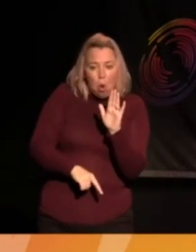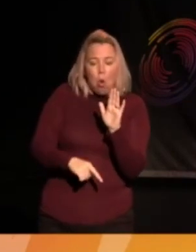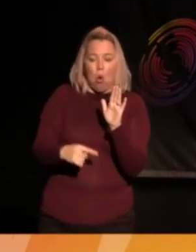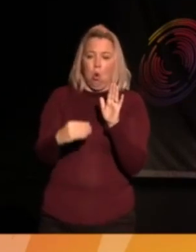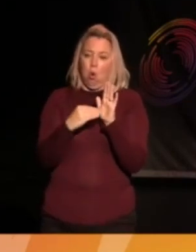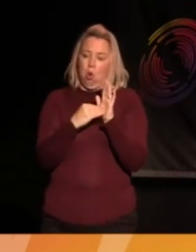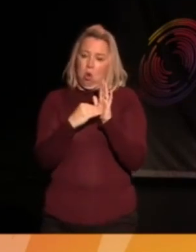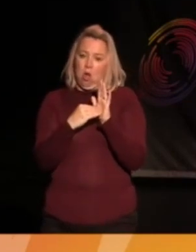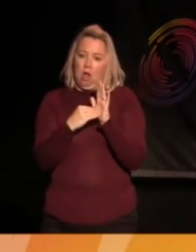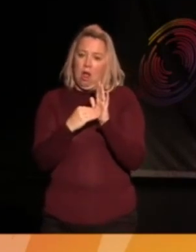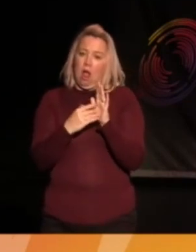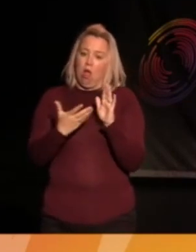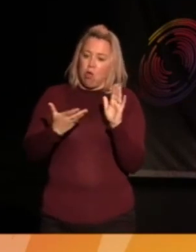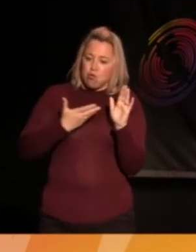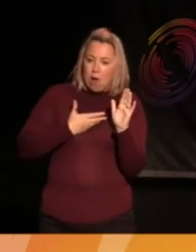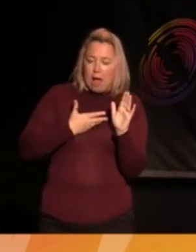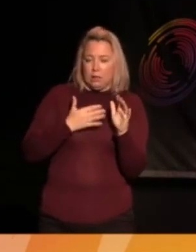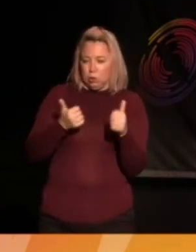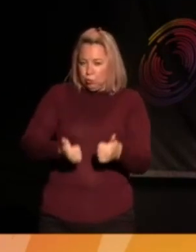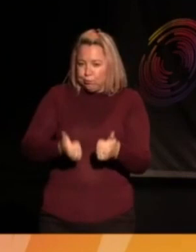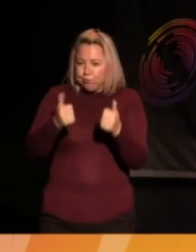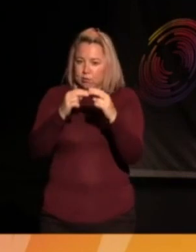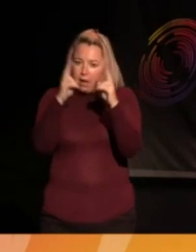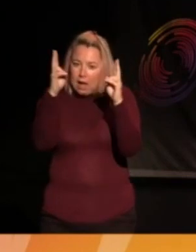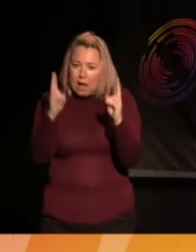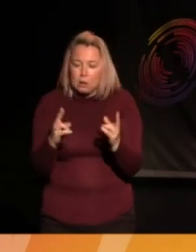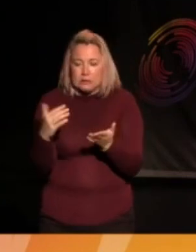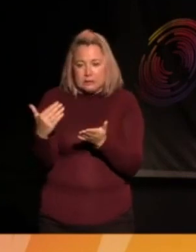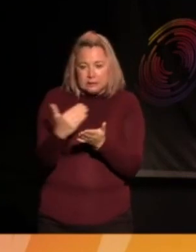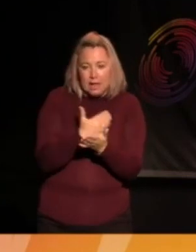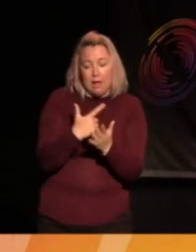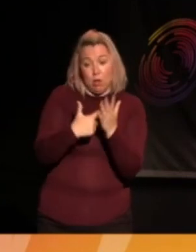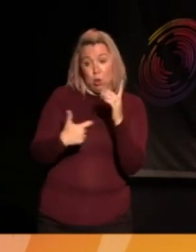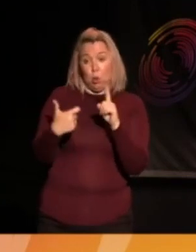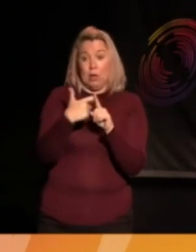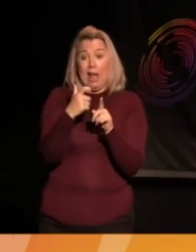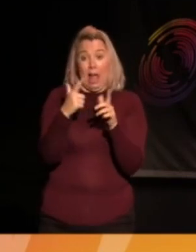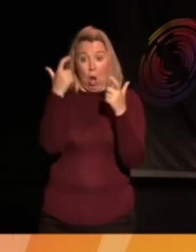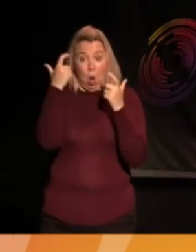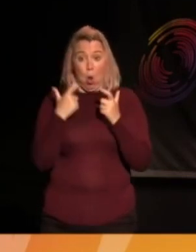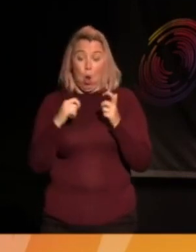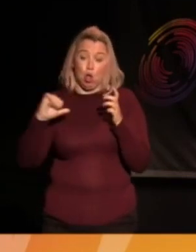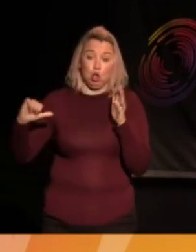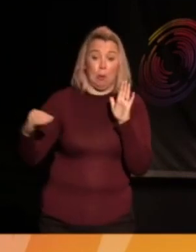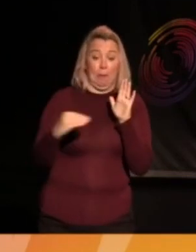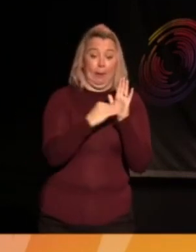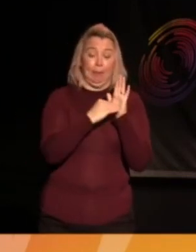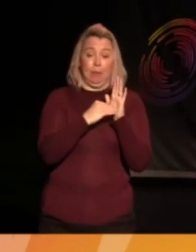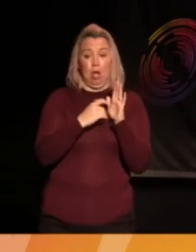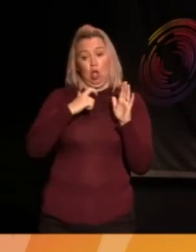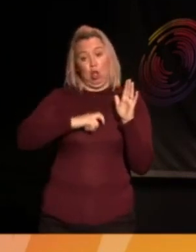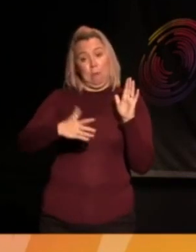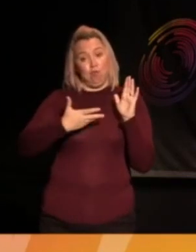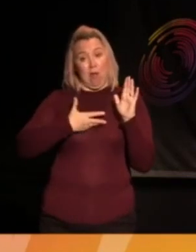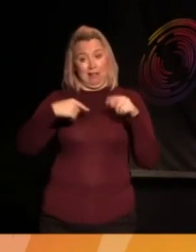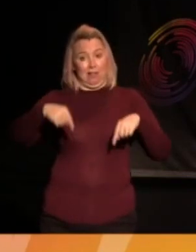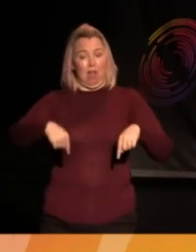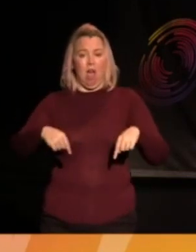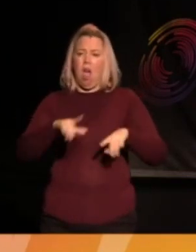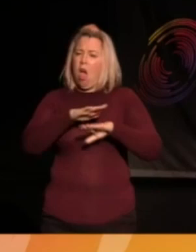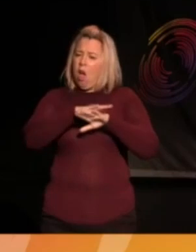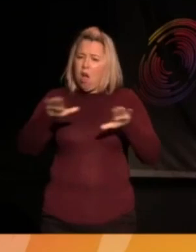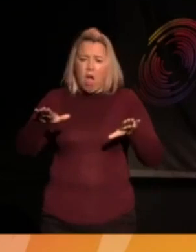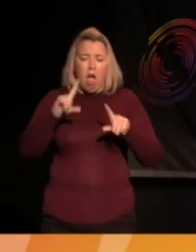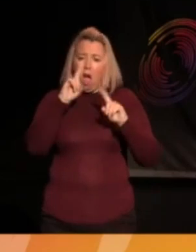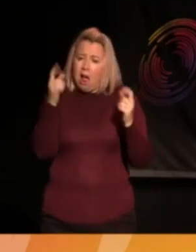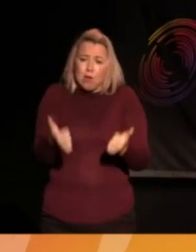A right to decent, safe housing in UK law. That should be a human right in this country because you can't have a good life without